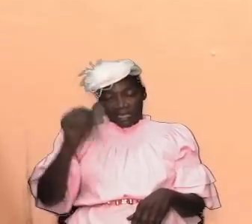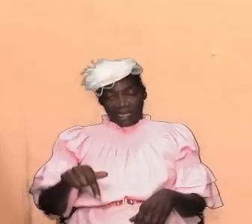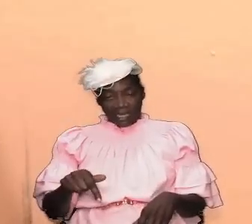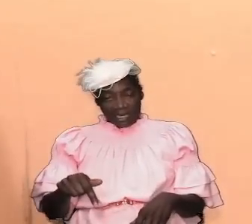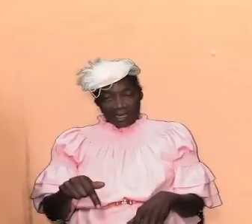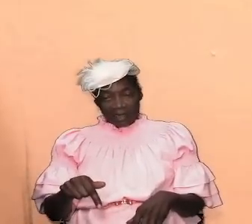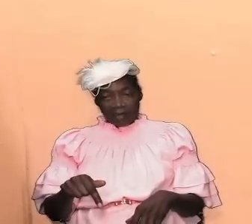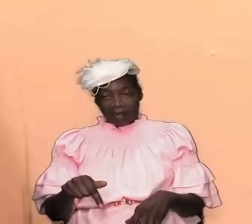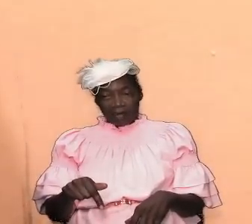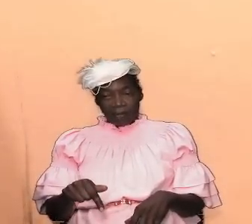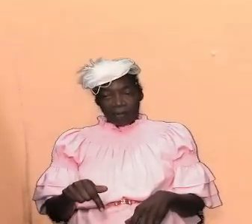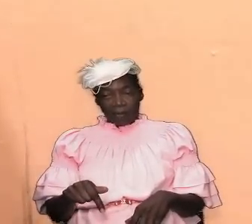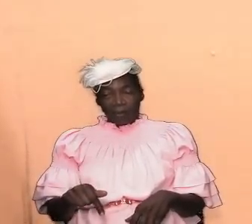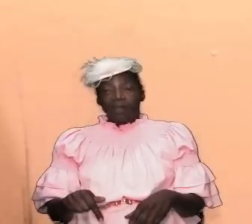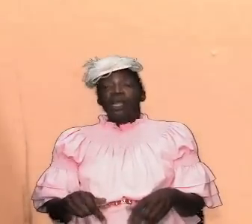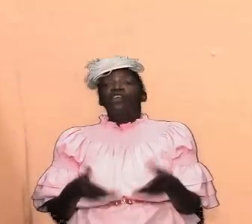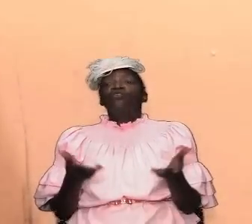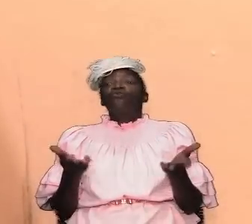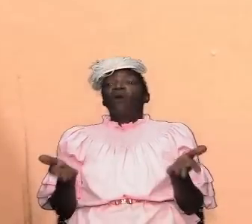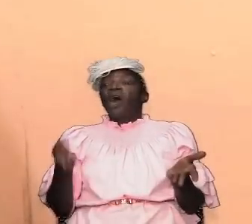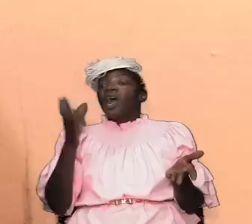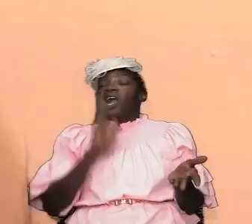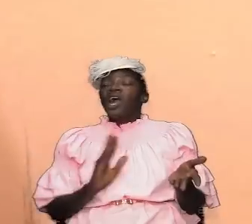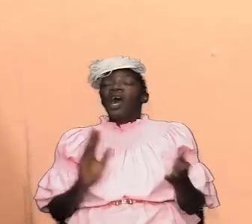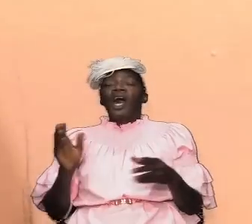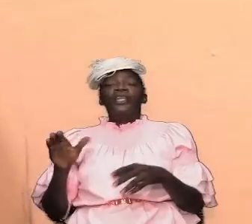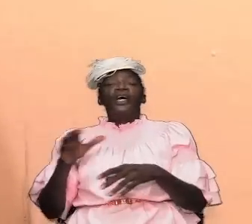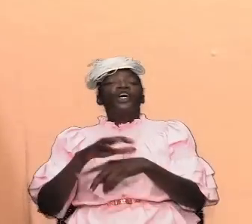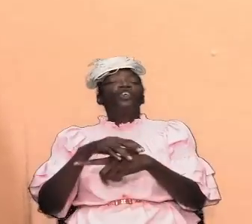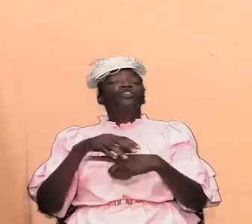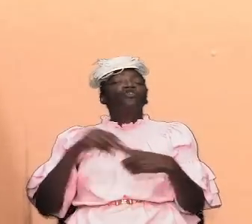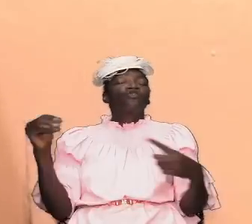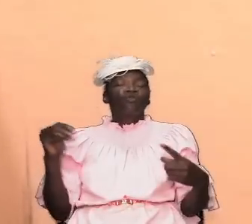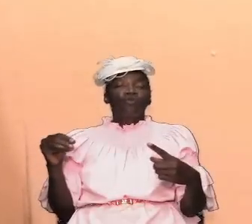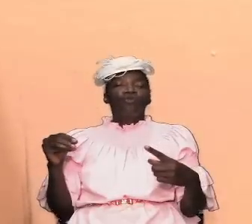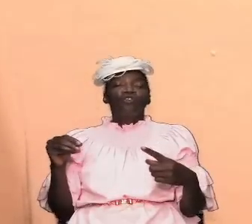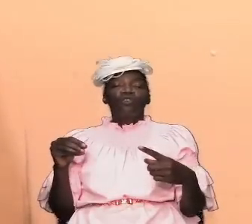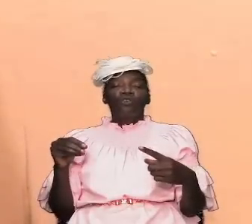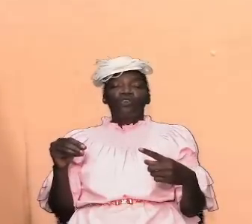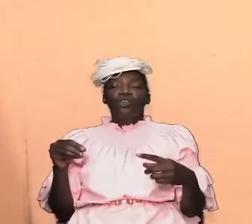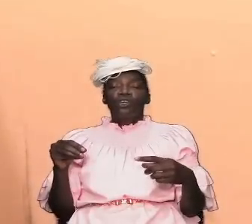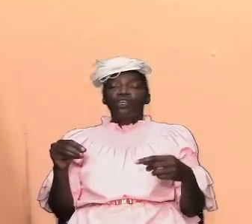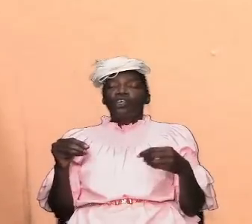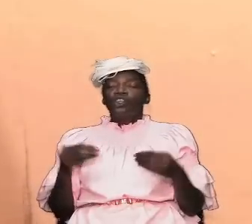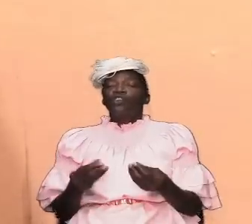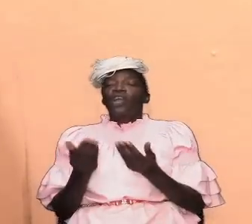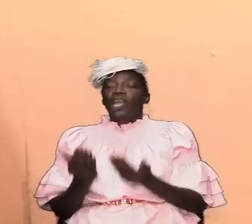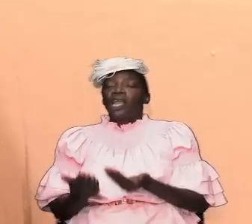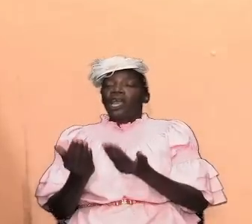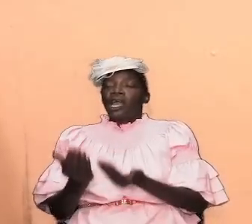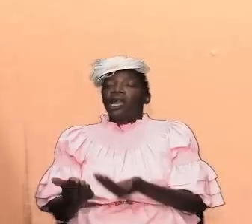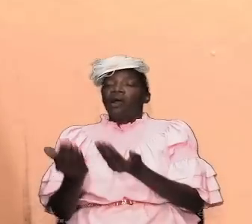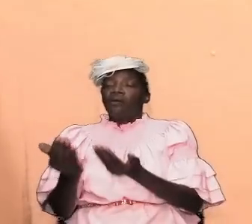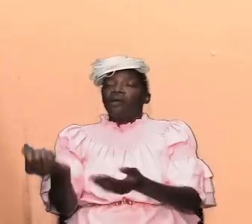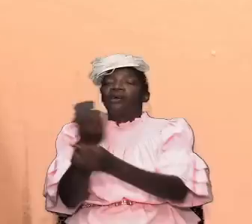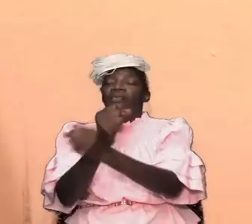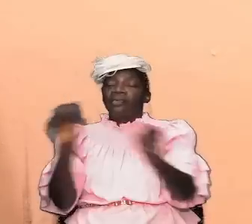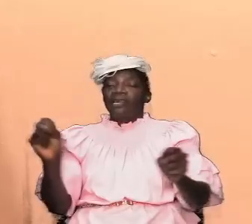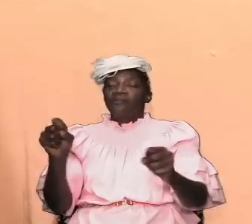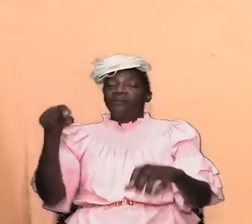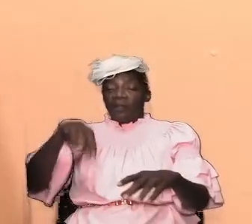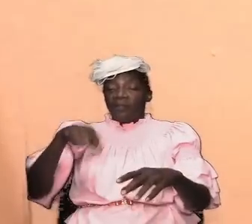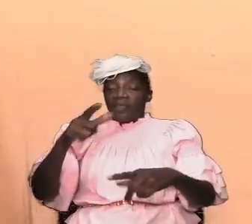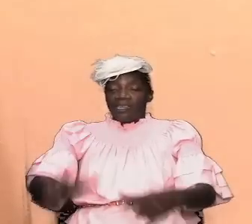vehicle that god almighty has chosen to carry us safely from this life